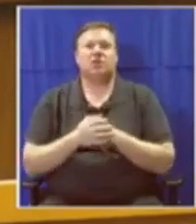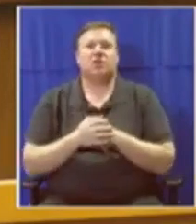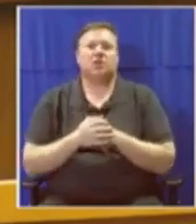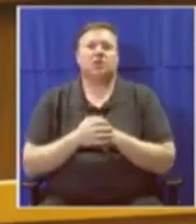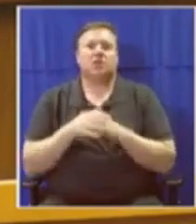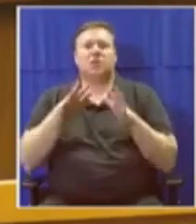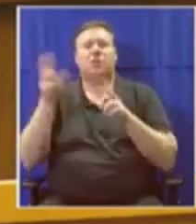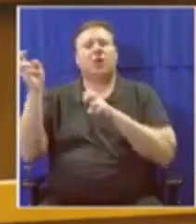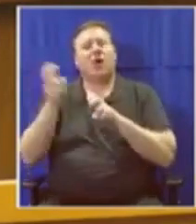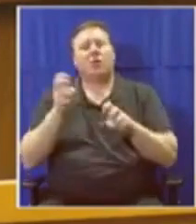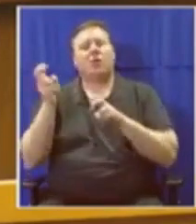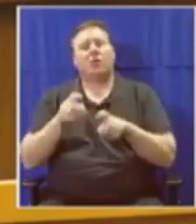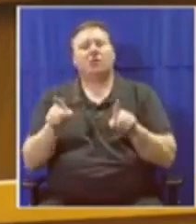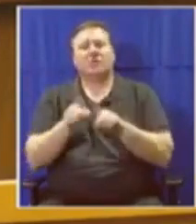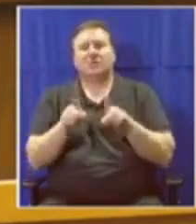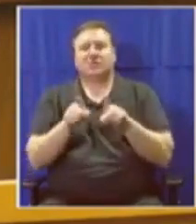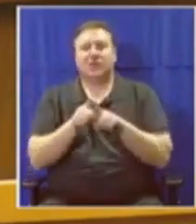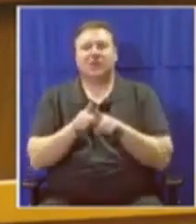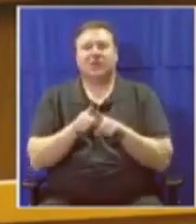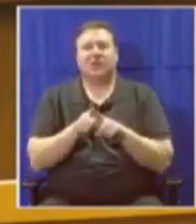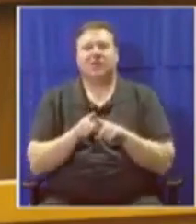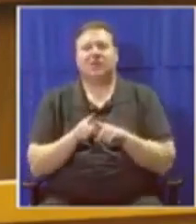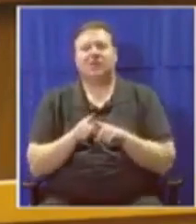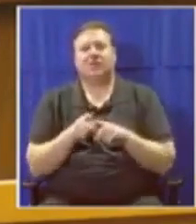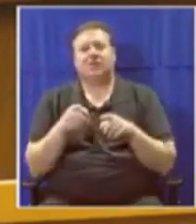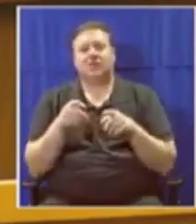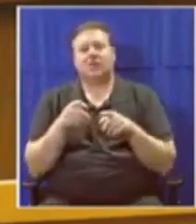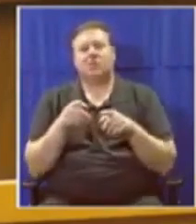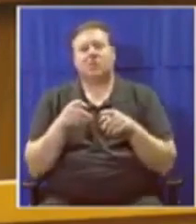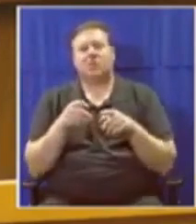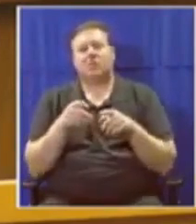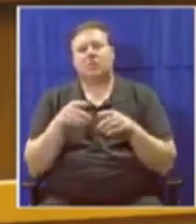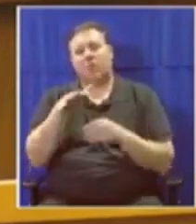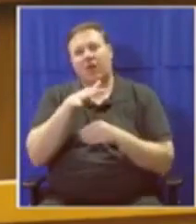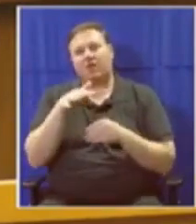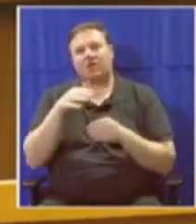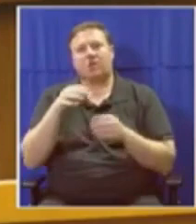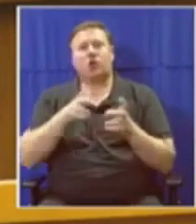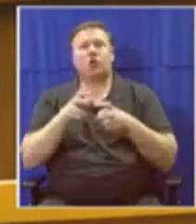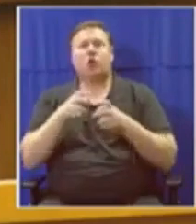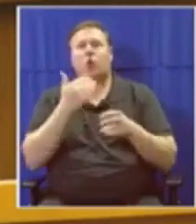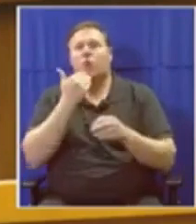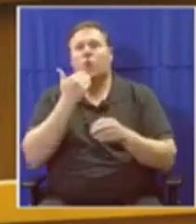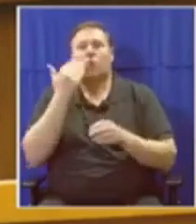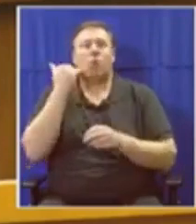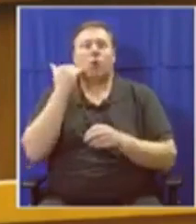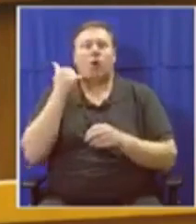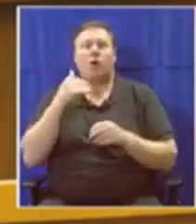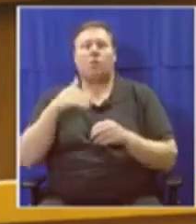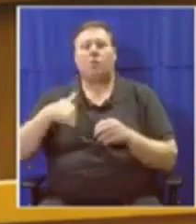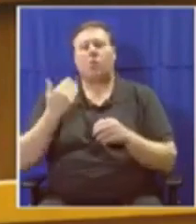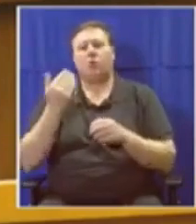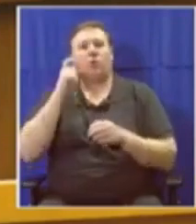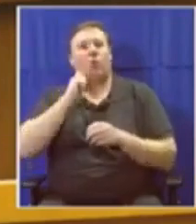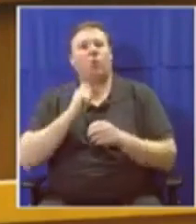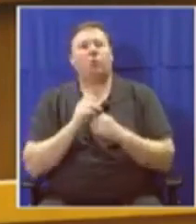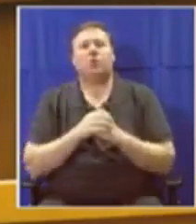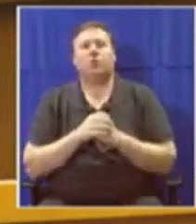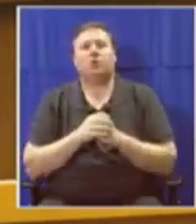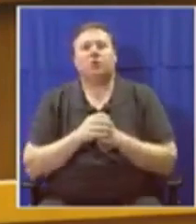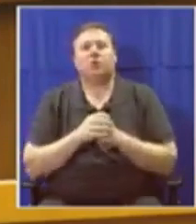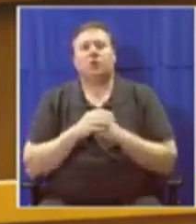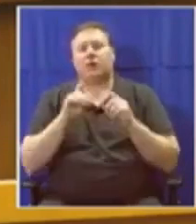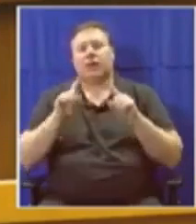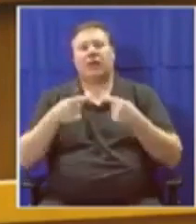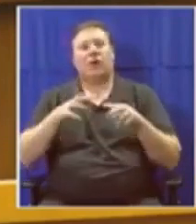same destinations controlled by the old club boys. We have not been able to diversify our tourist attractions